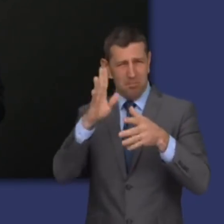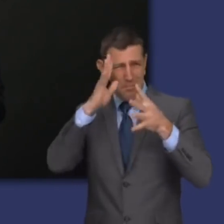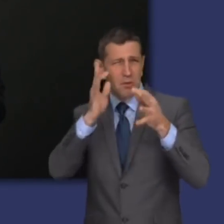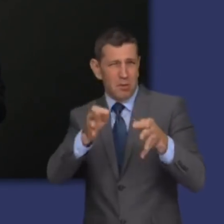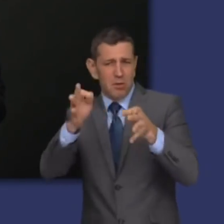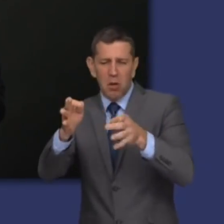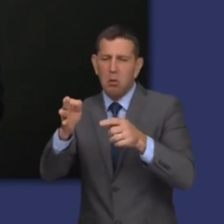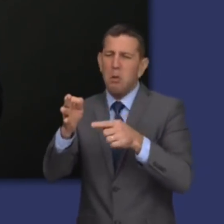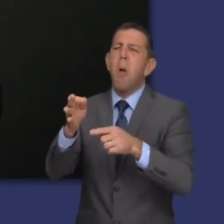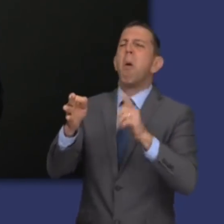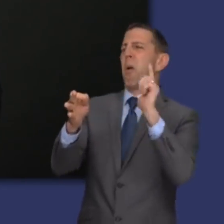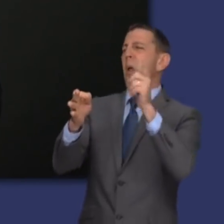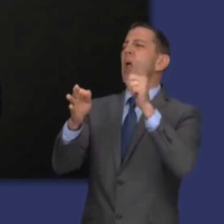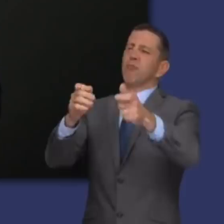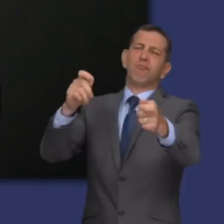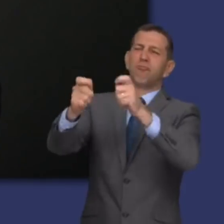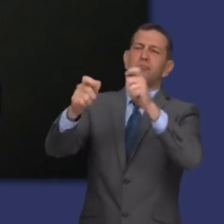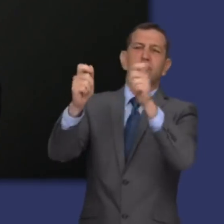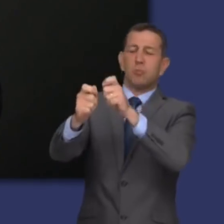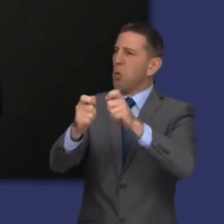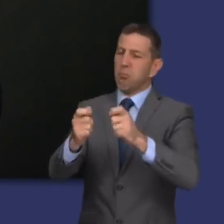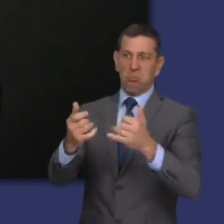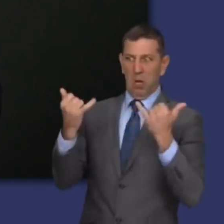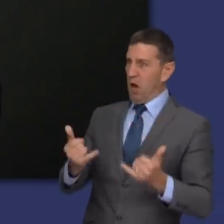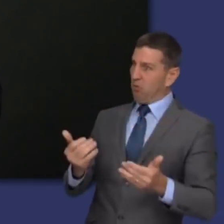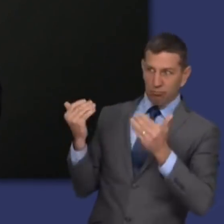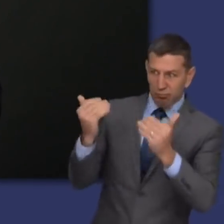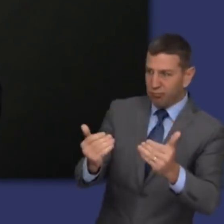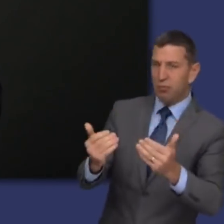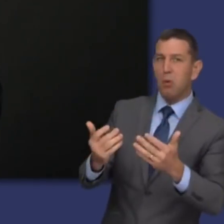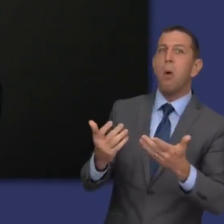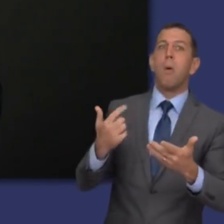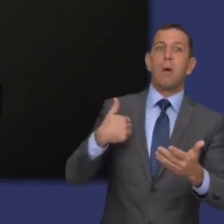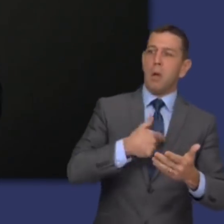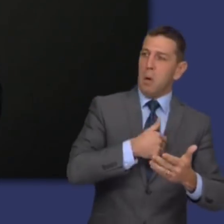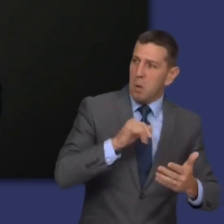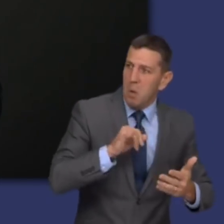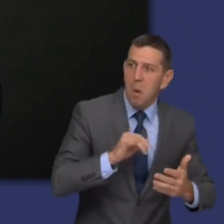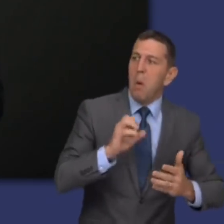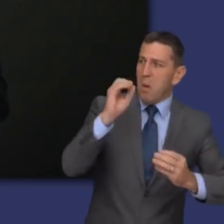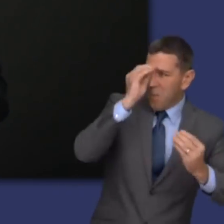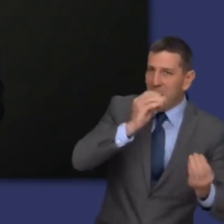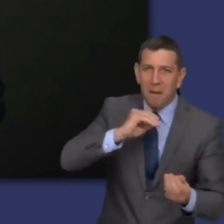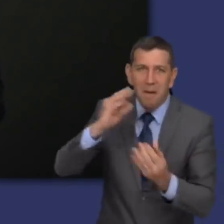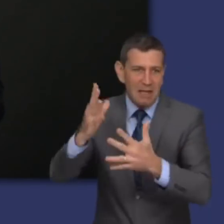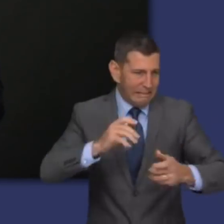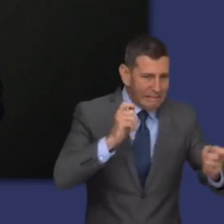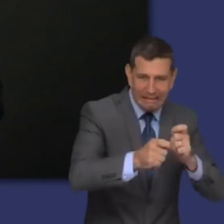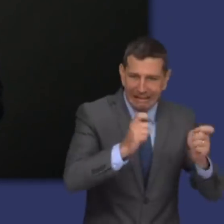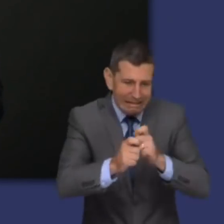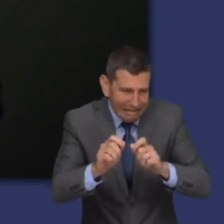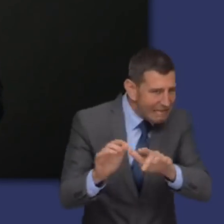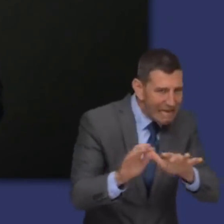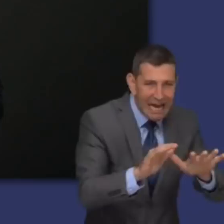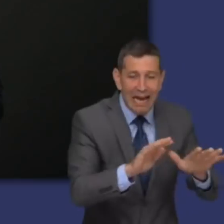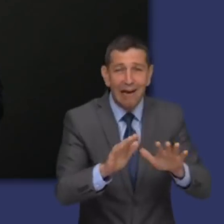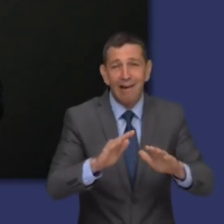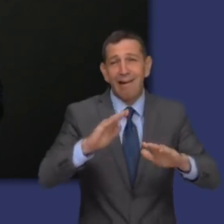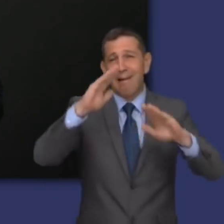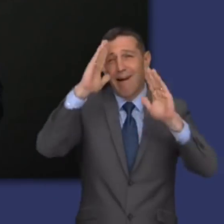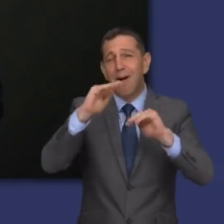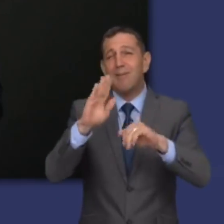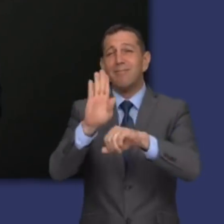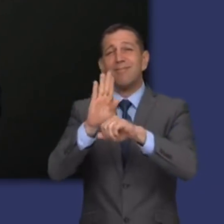came about, they wanted to make these changes quickly. We trust that the lessons learned from our